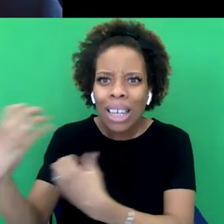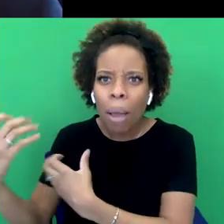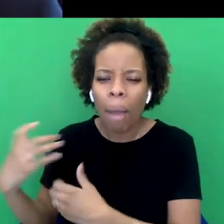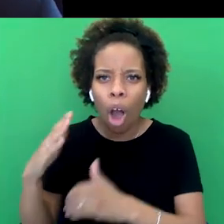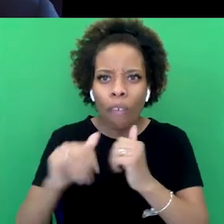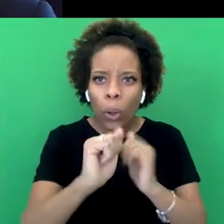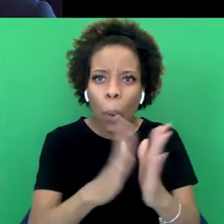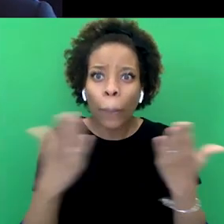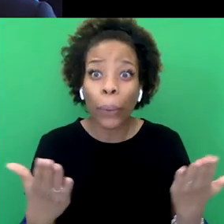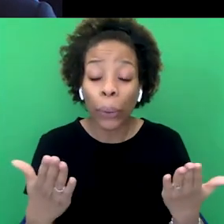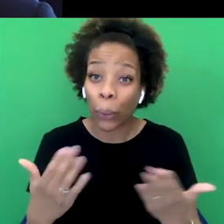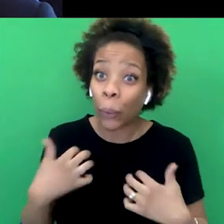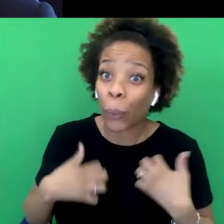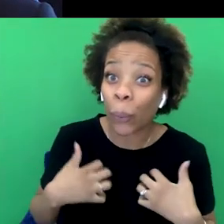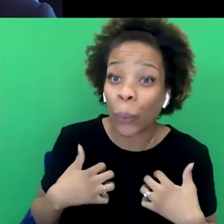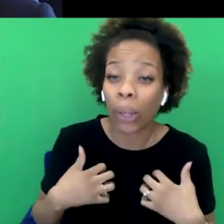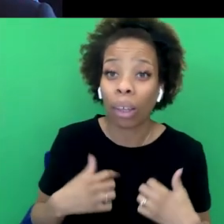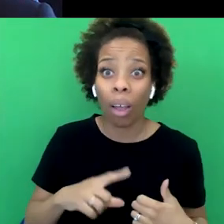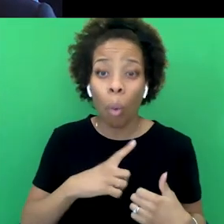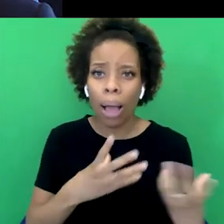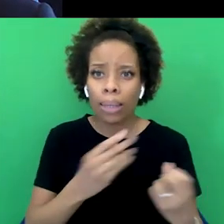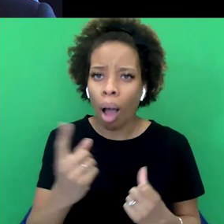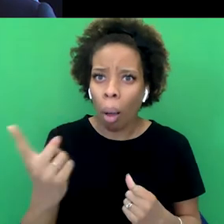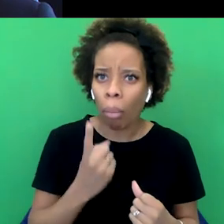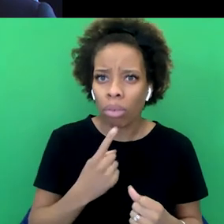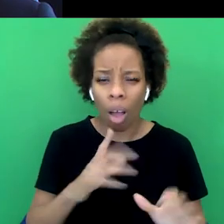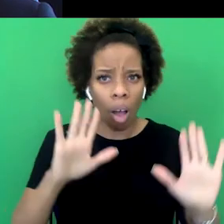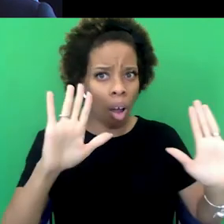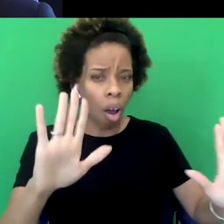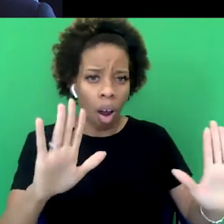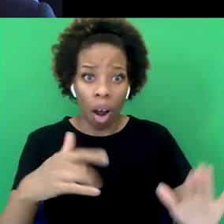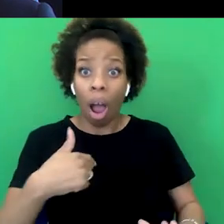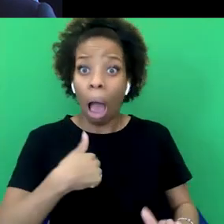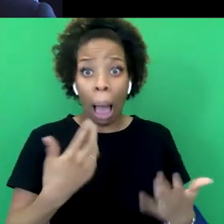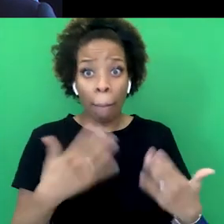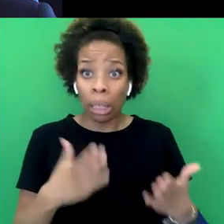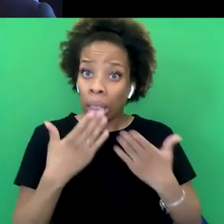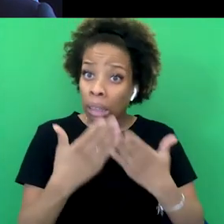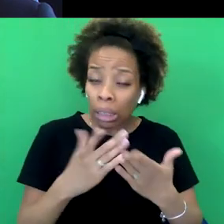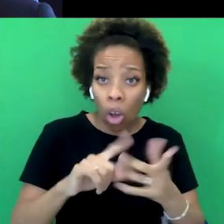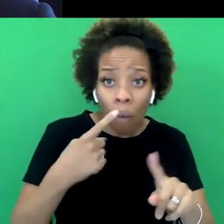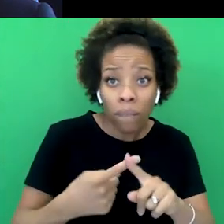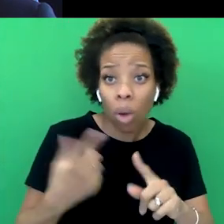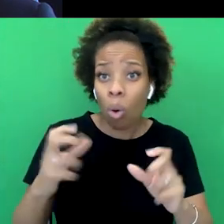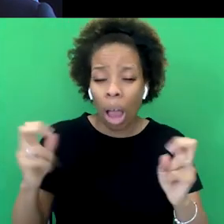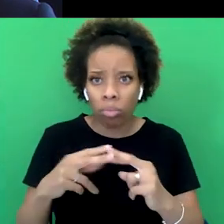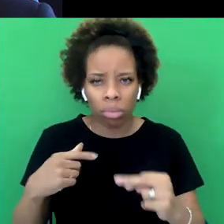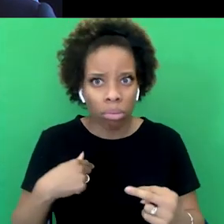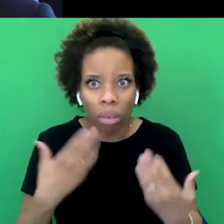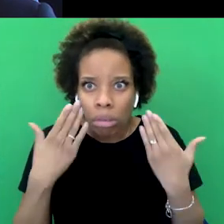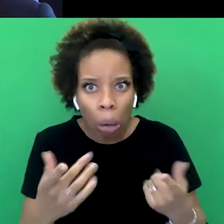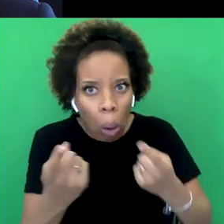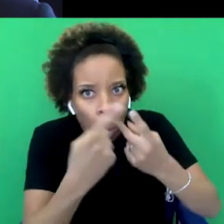both in terms of, like you said, people coming up to you and saying, I studied history at Oxford, Cambridge. I didn't know half of the stuff, so just in terms of like exposing